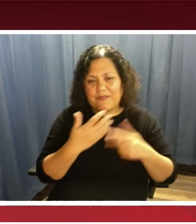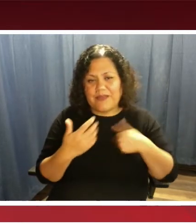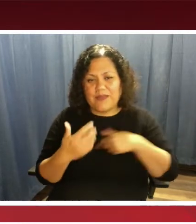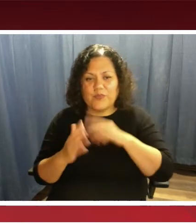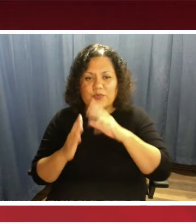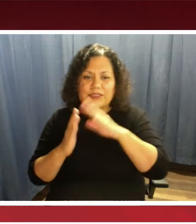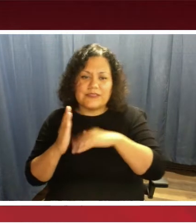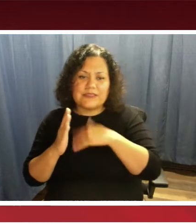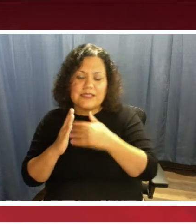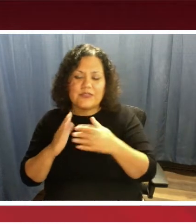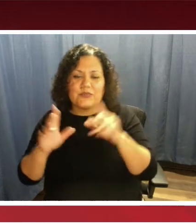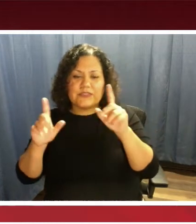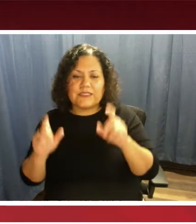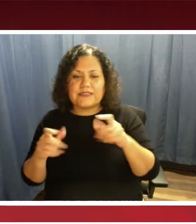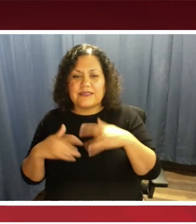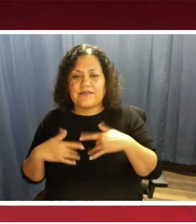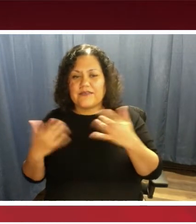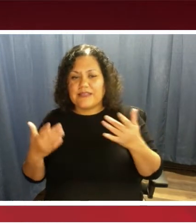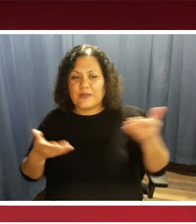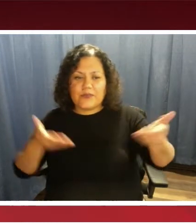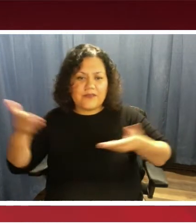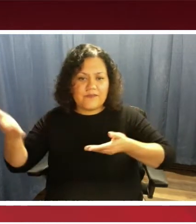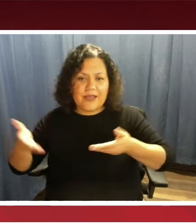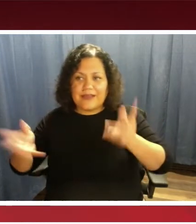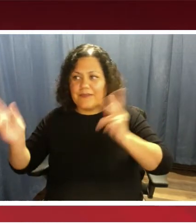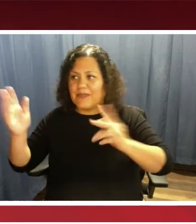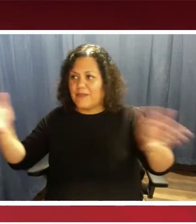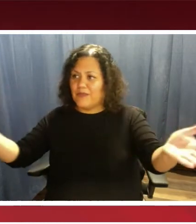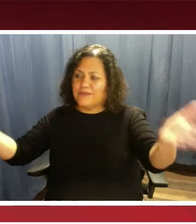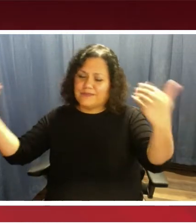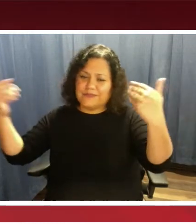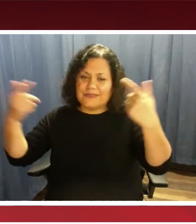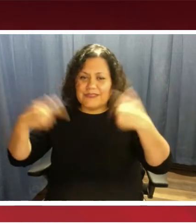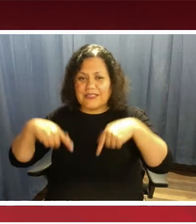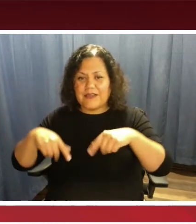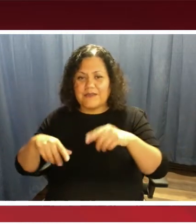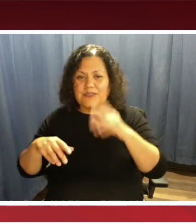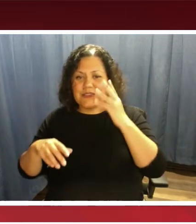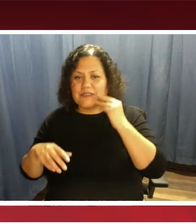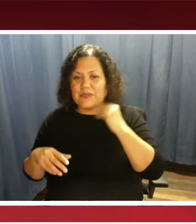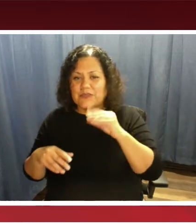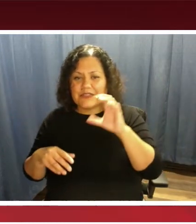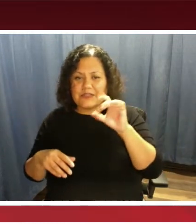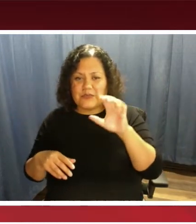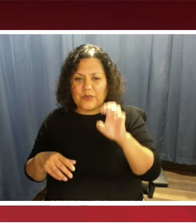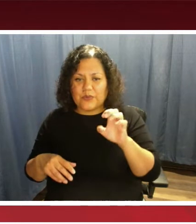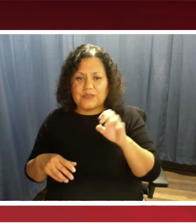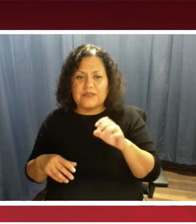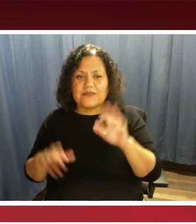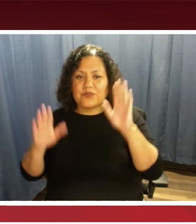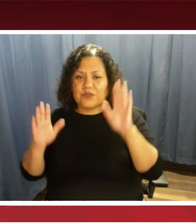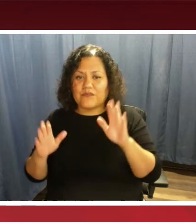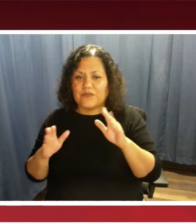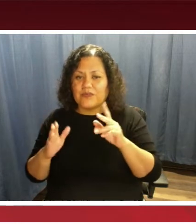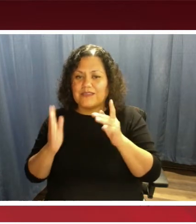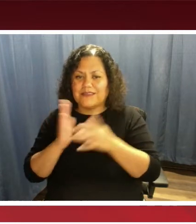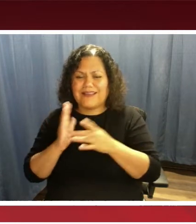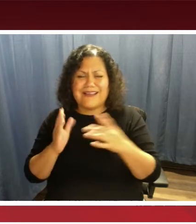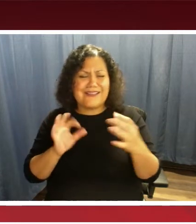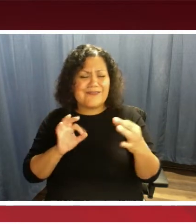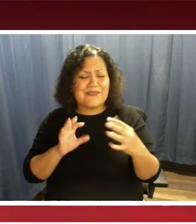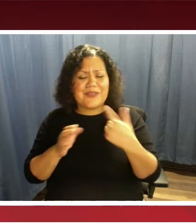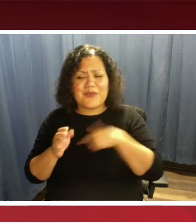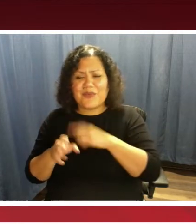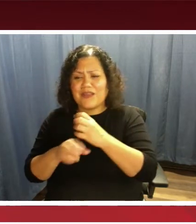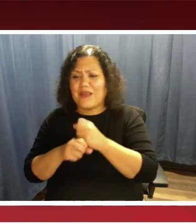where we invited the public to attend and experience the use of the codes of this great technology. And the feedback that we received was